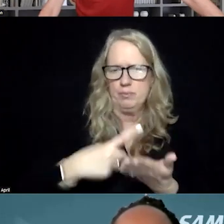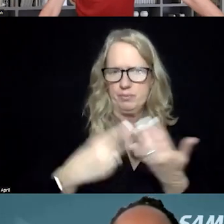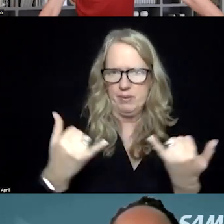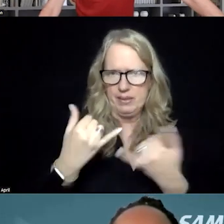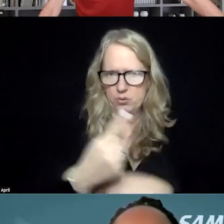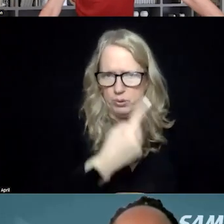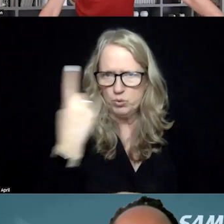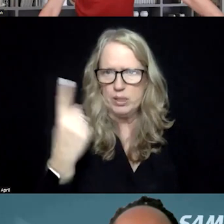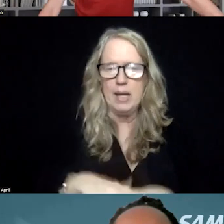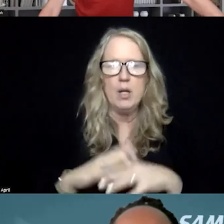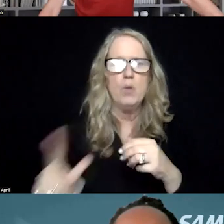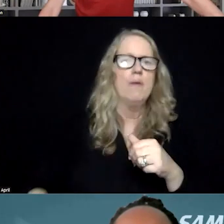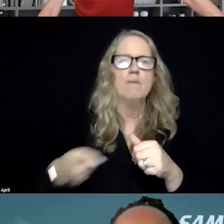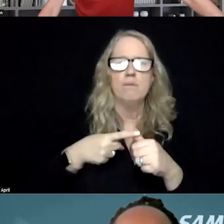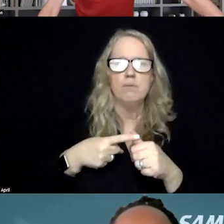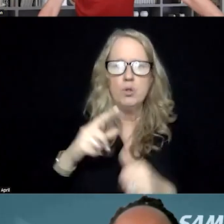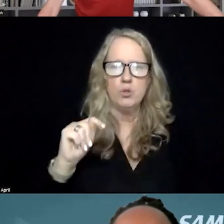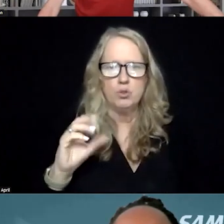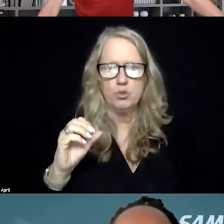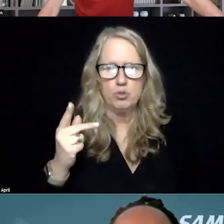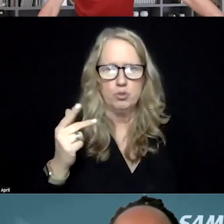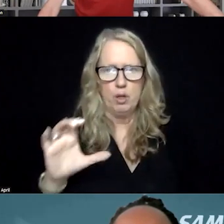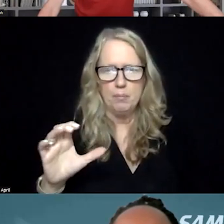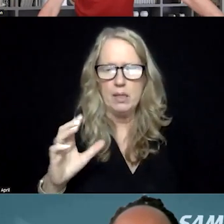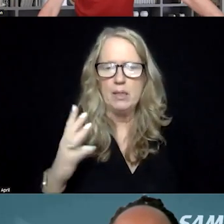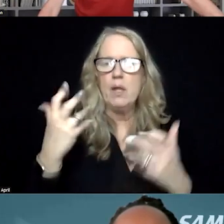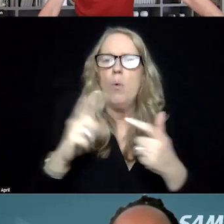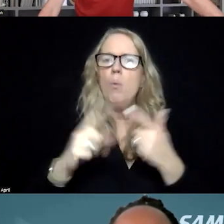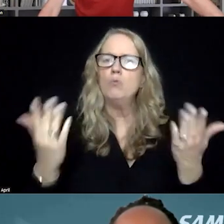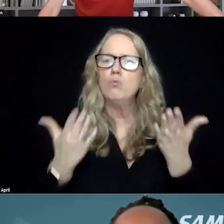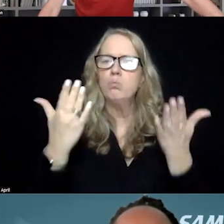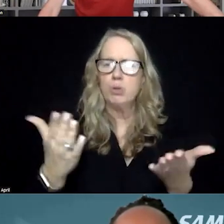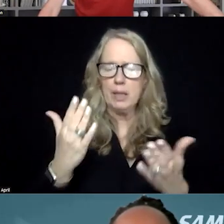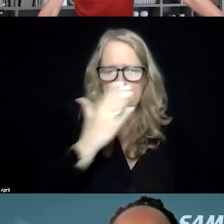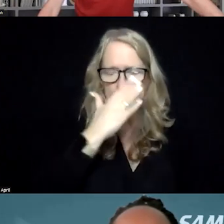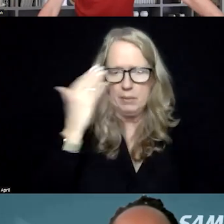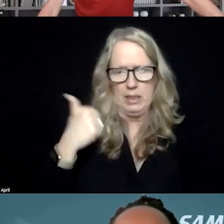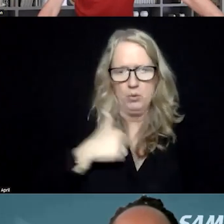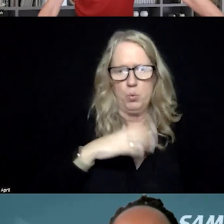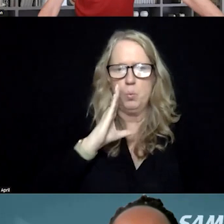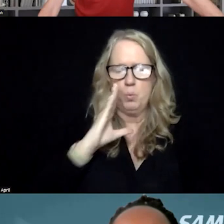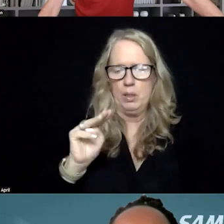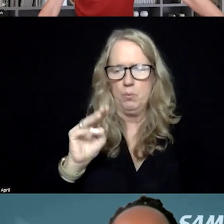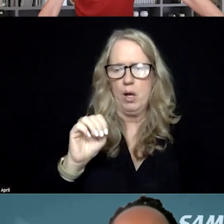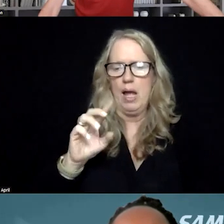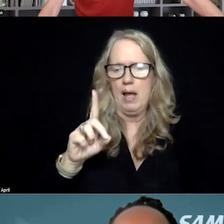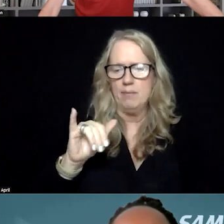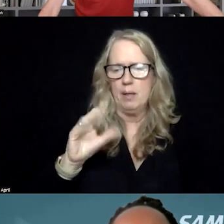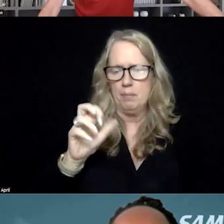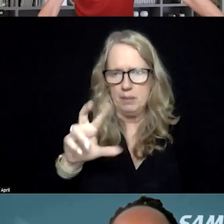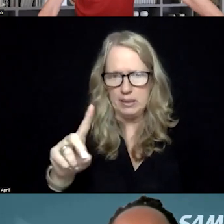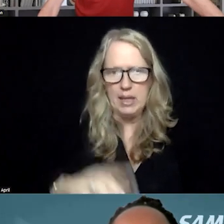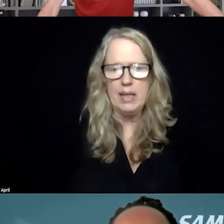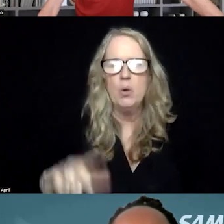Um, the first topic that I want to, uh, just quickly bring up because I believe we'll have a Medicaid corner today, um, with Tom